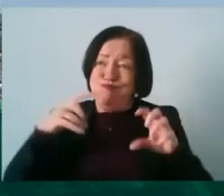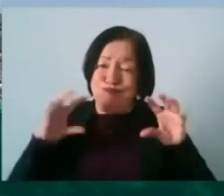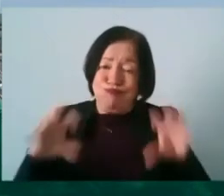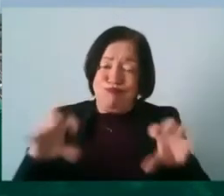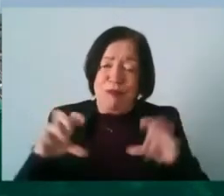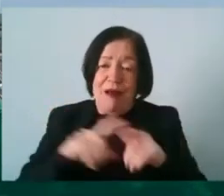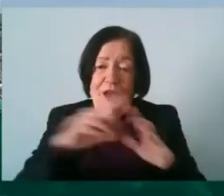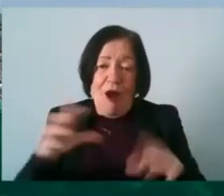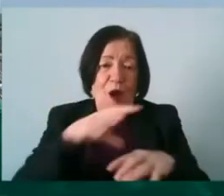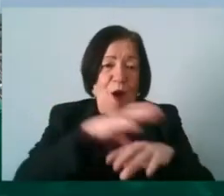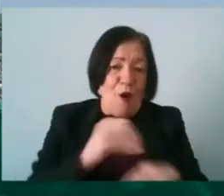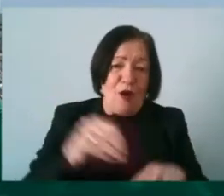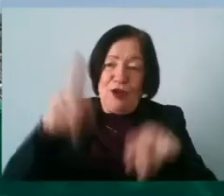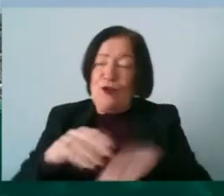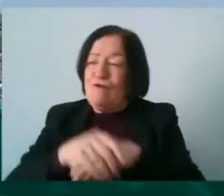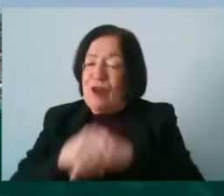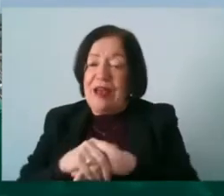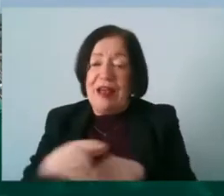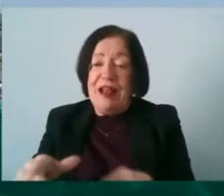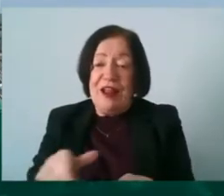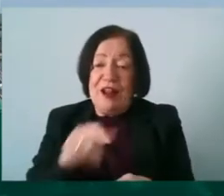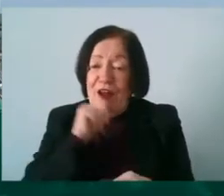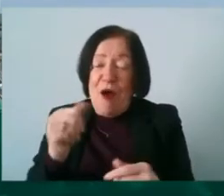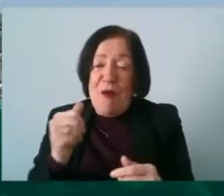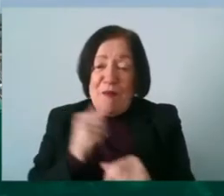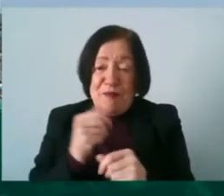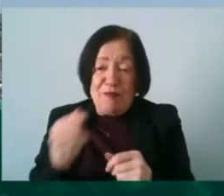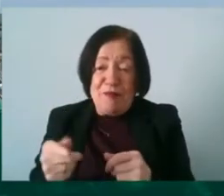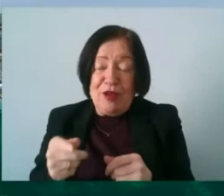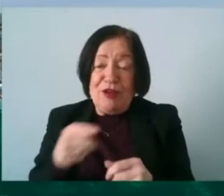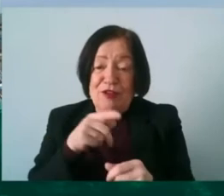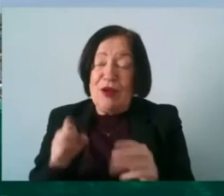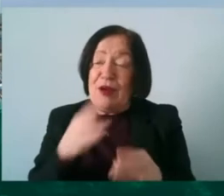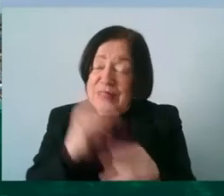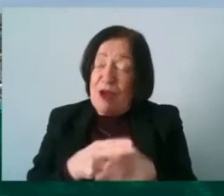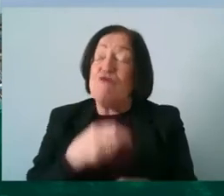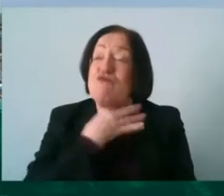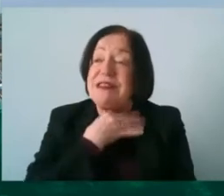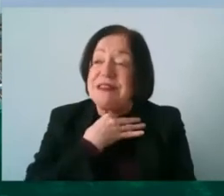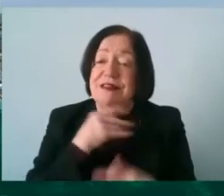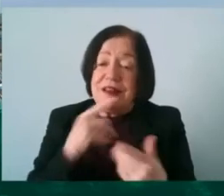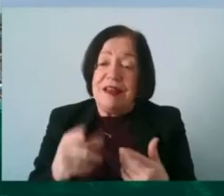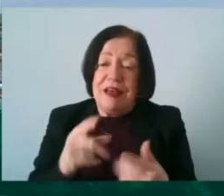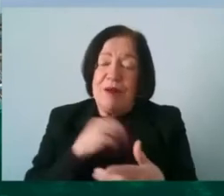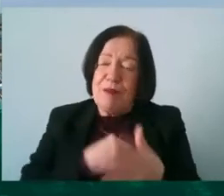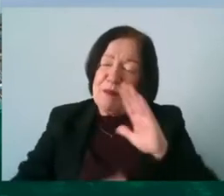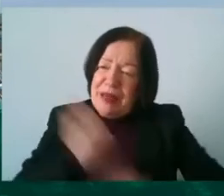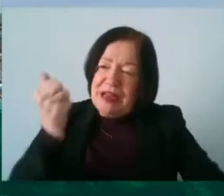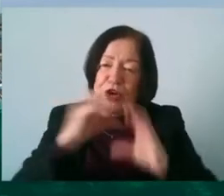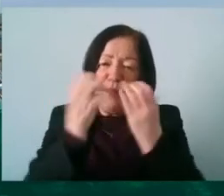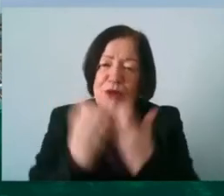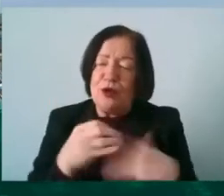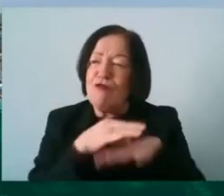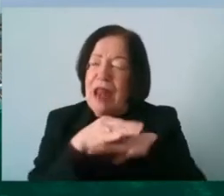were renewed like none of that was without risk and none of this is without risk and actually building community relations where they've been fractured